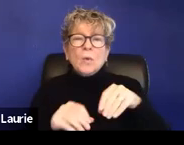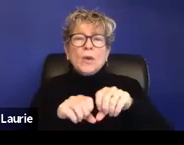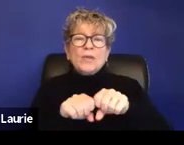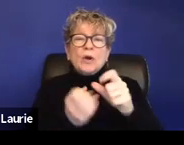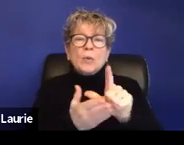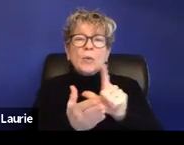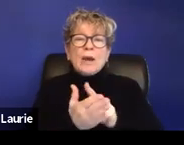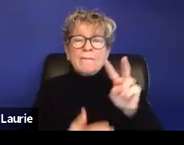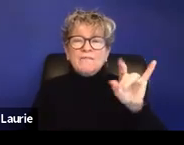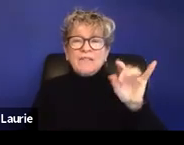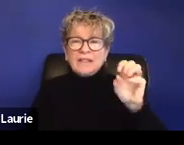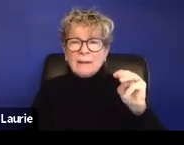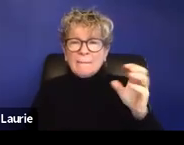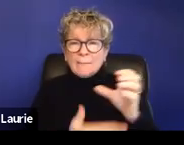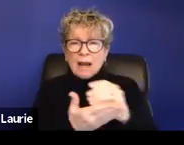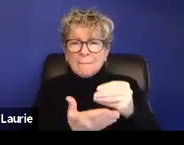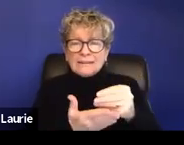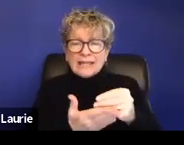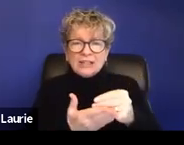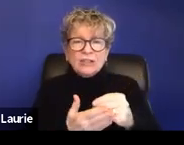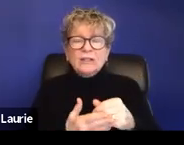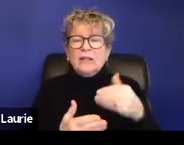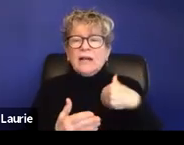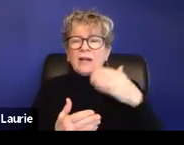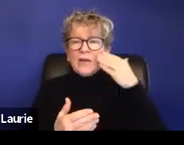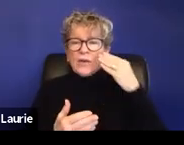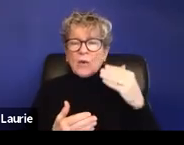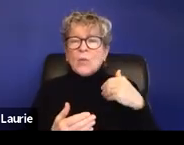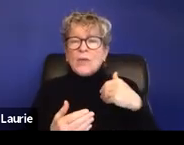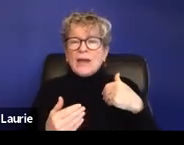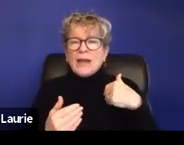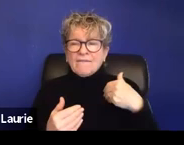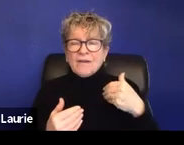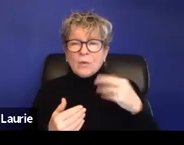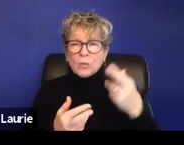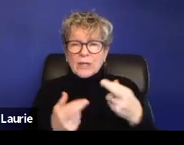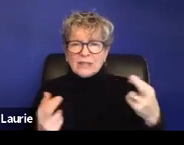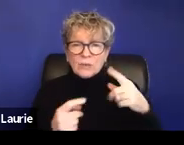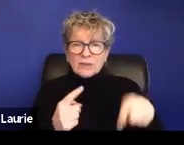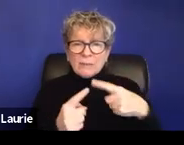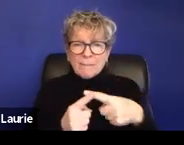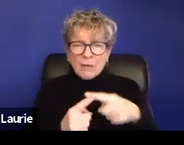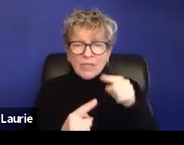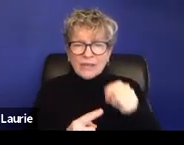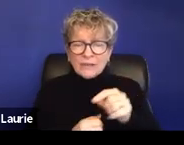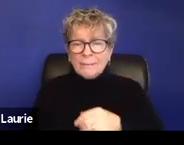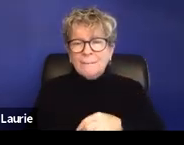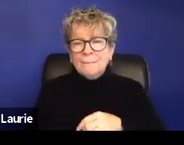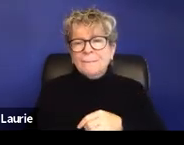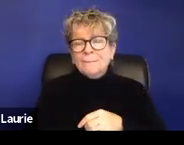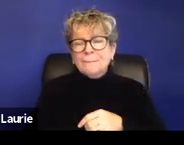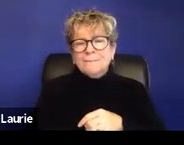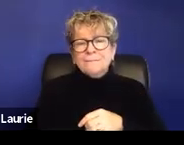And I know WICSAP has great resources related to, um, crime victim, uh, crime victim